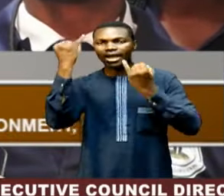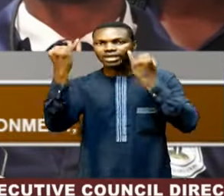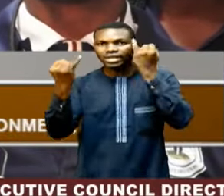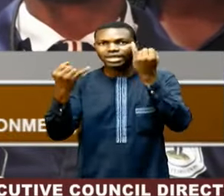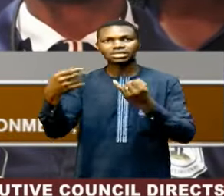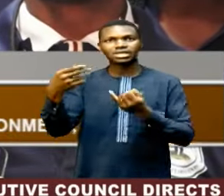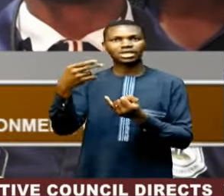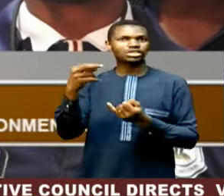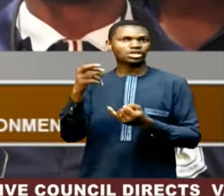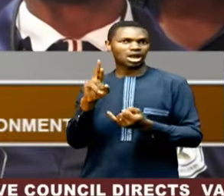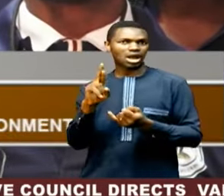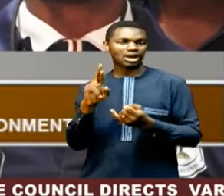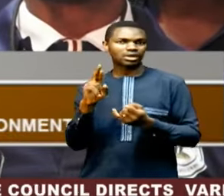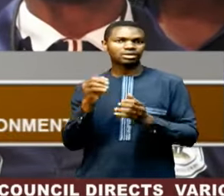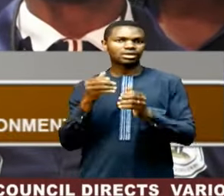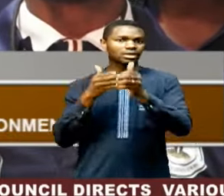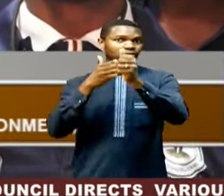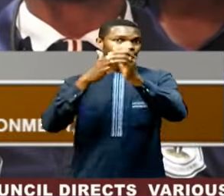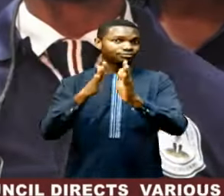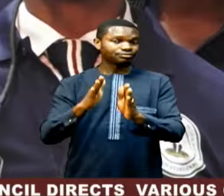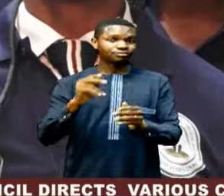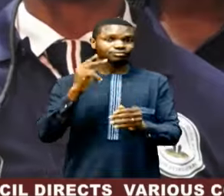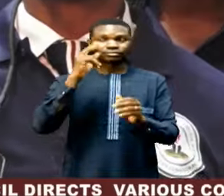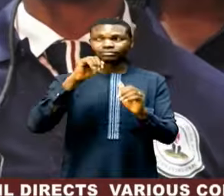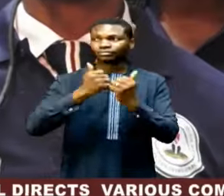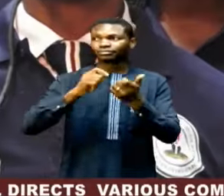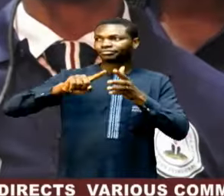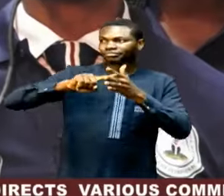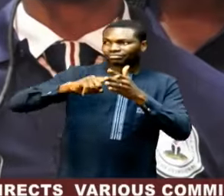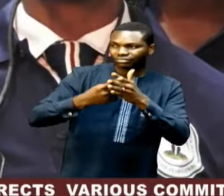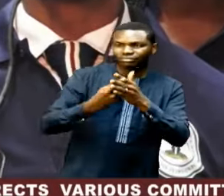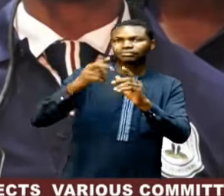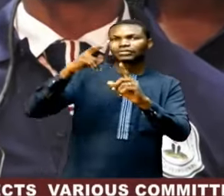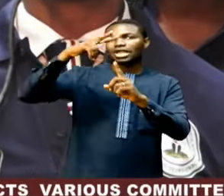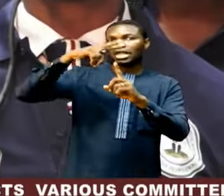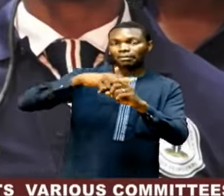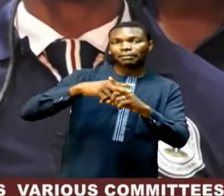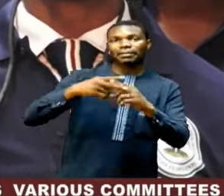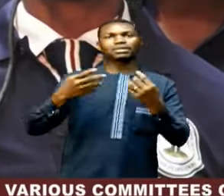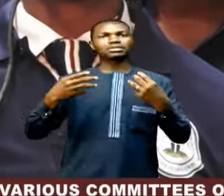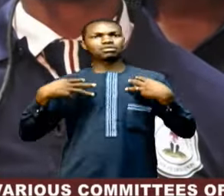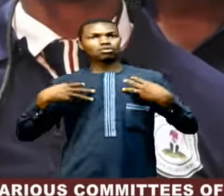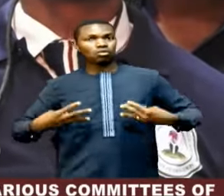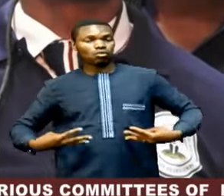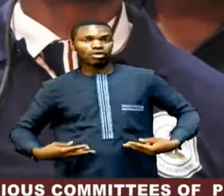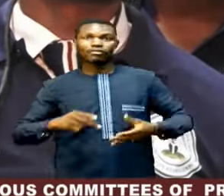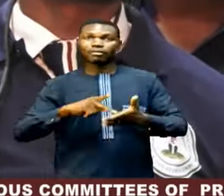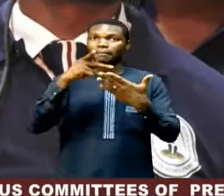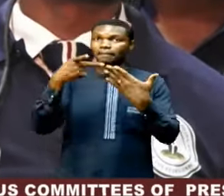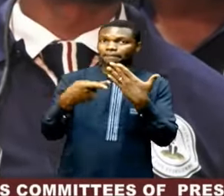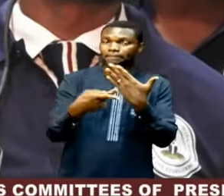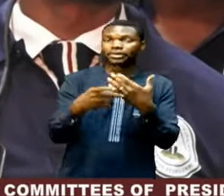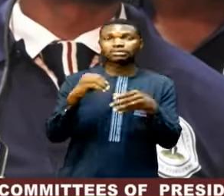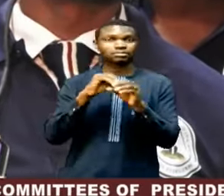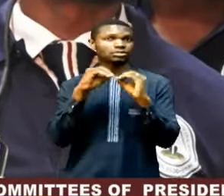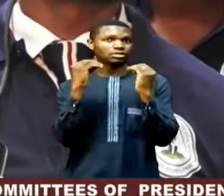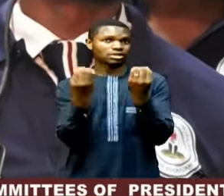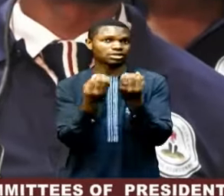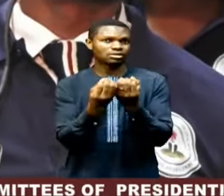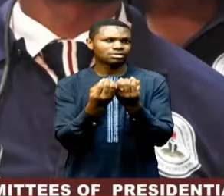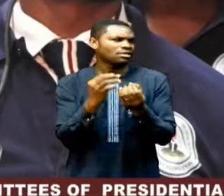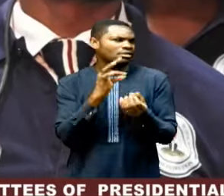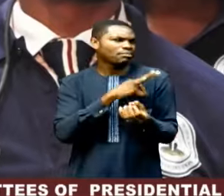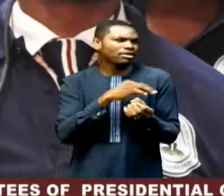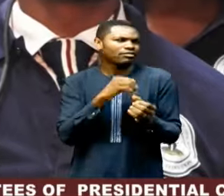leaderships, to look at how to start and implement wellness programs in the organization. What is the benefit